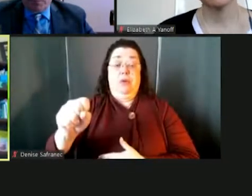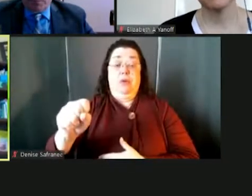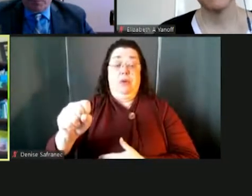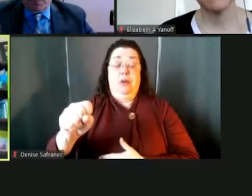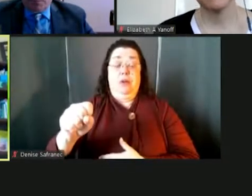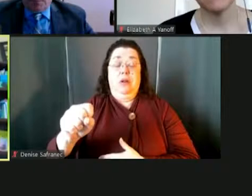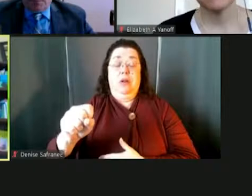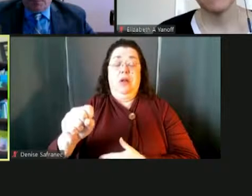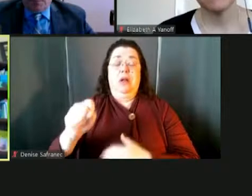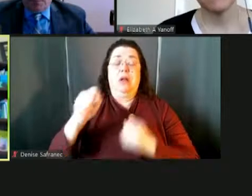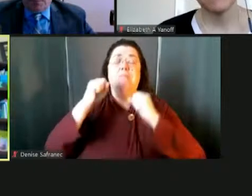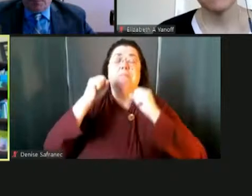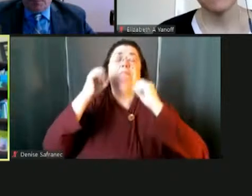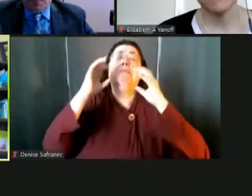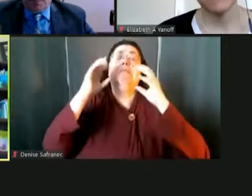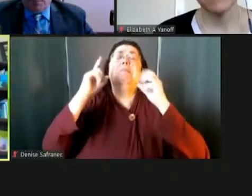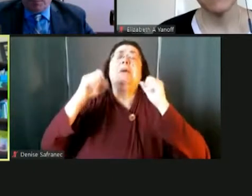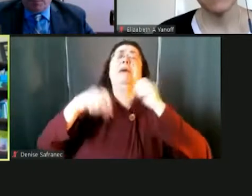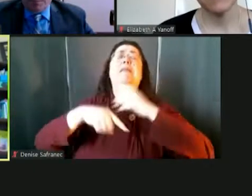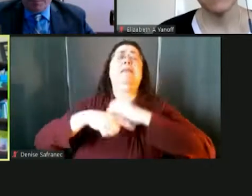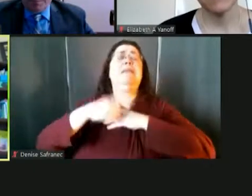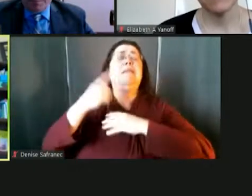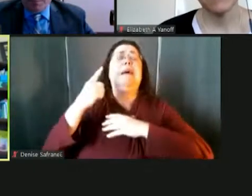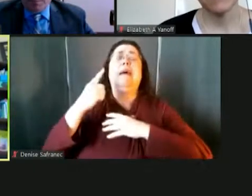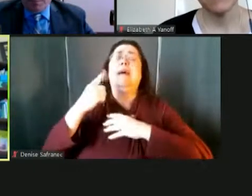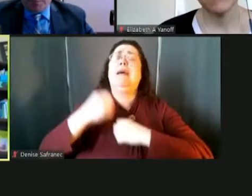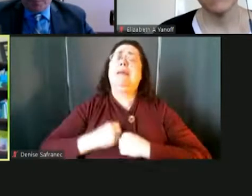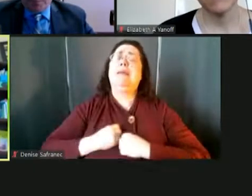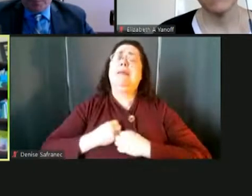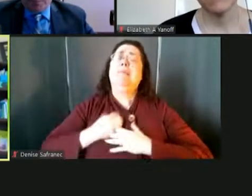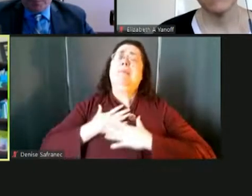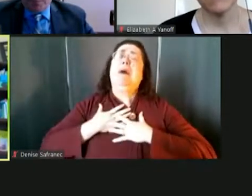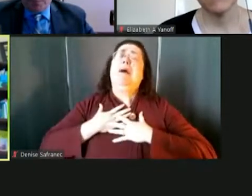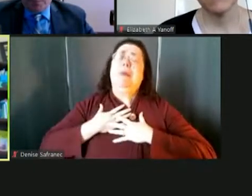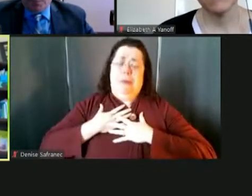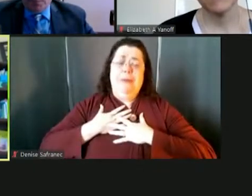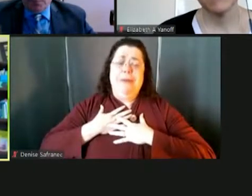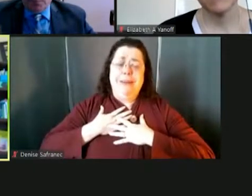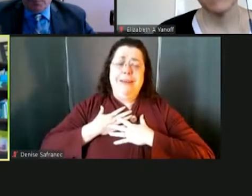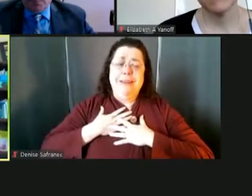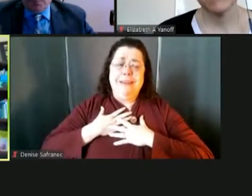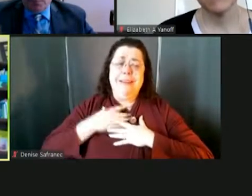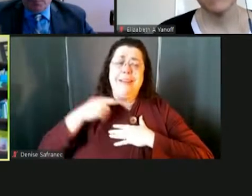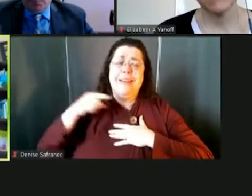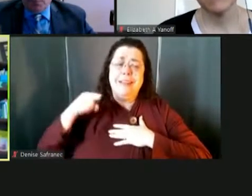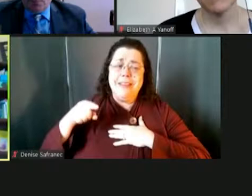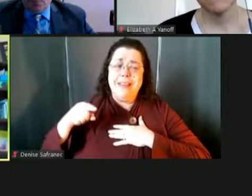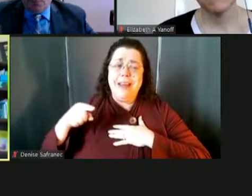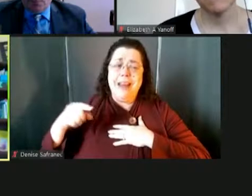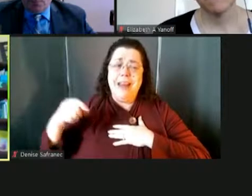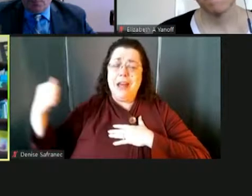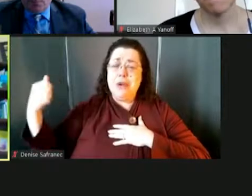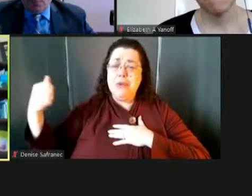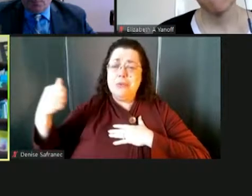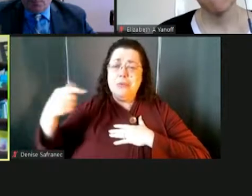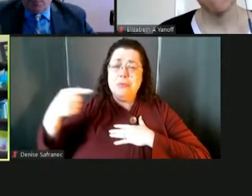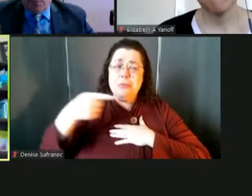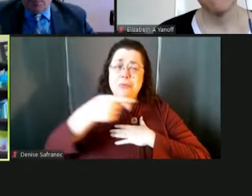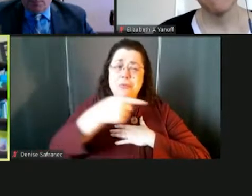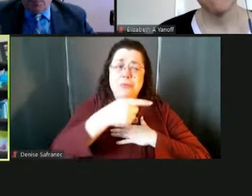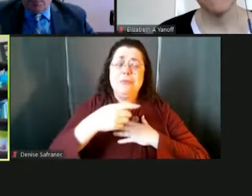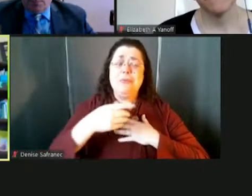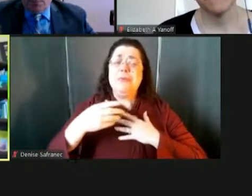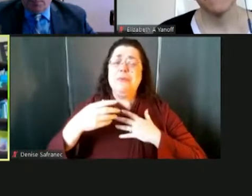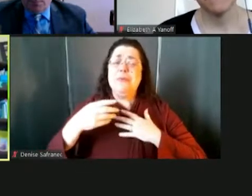Um, you know, it's, uh, so inspiring when these kids go across that stage and they feel such a sense of pride. And